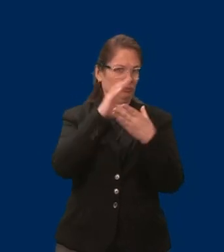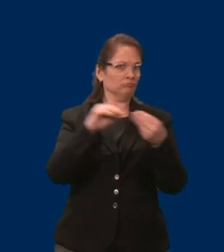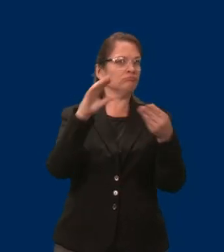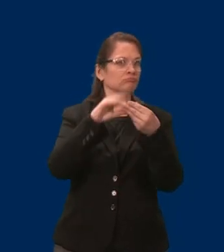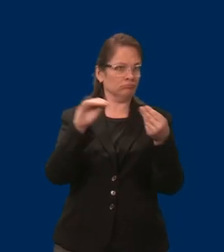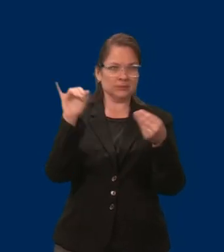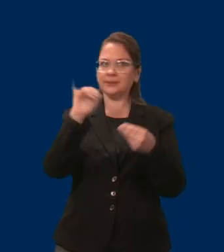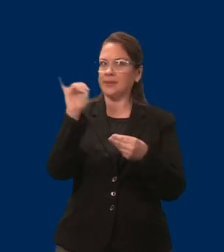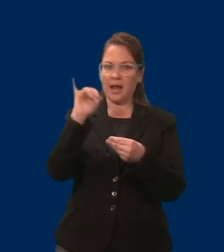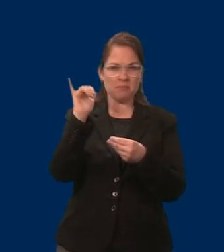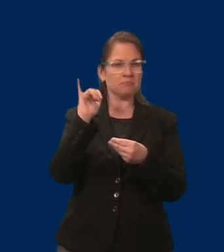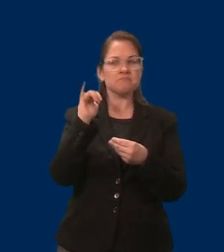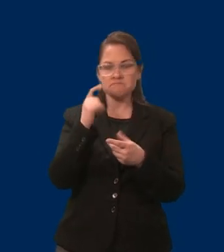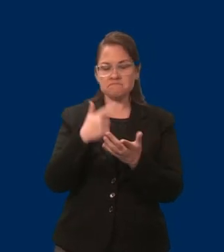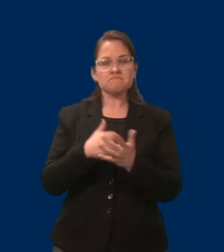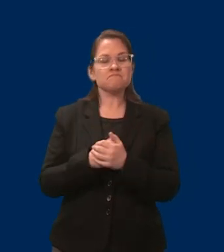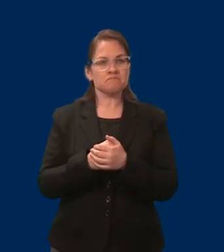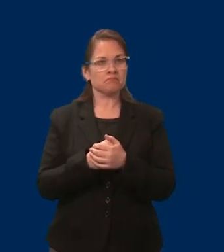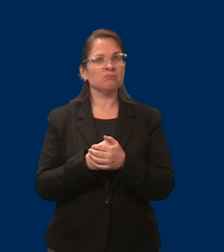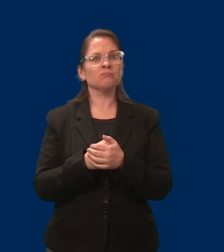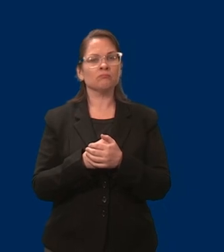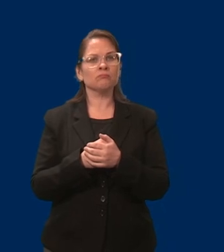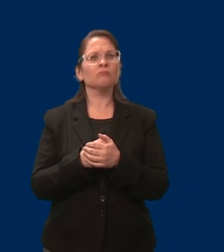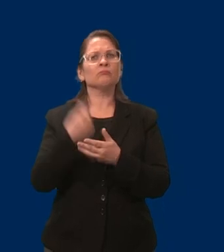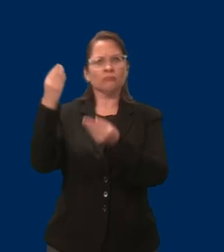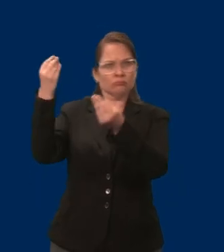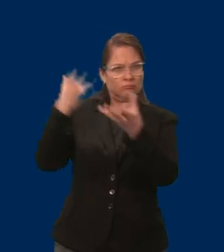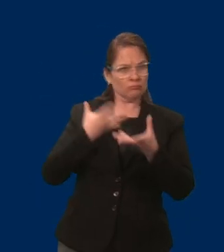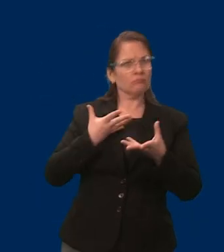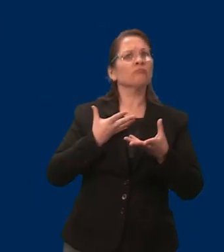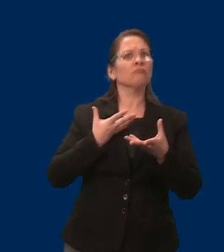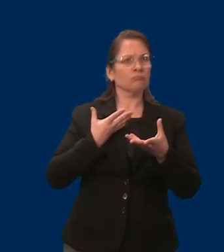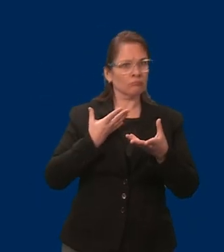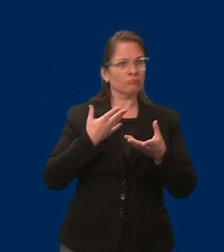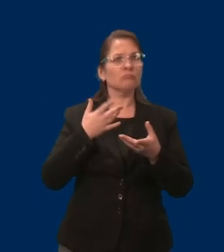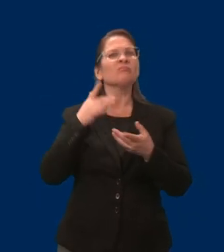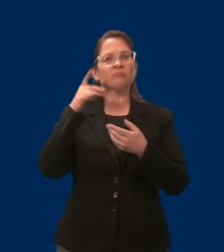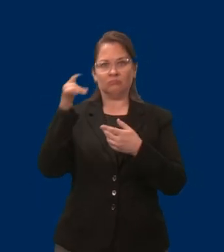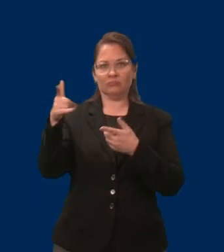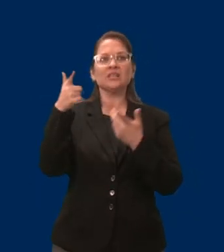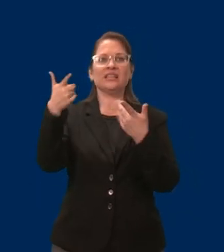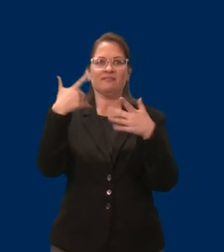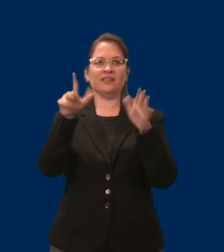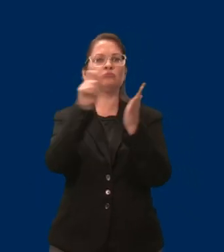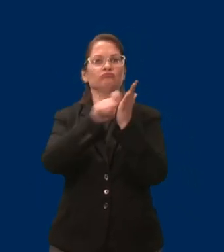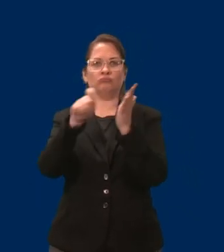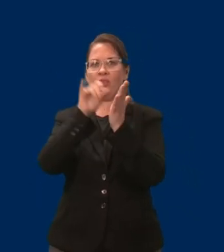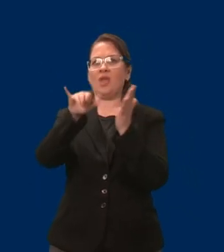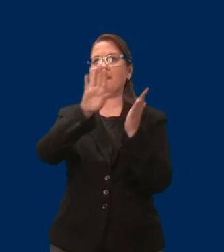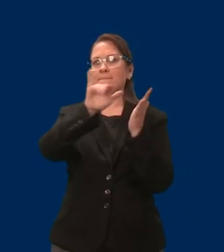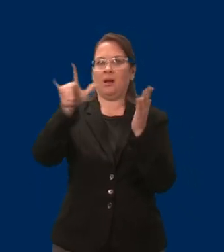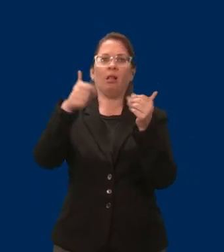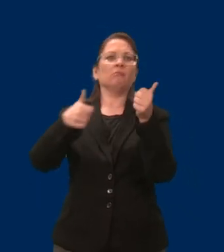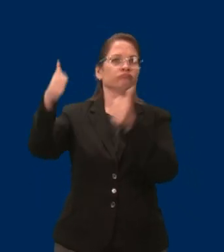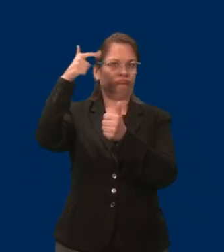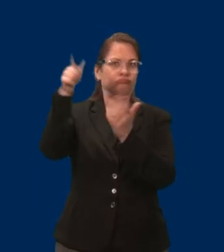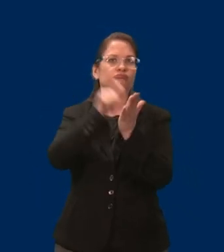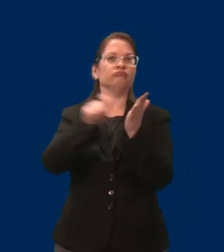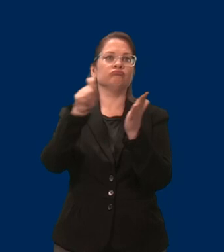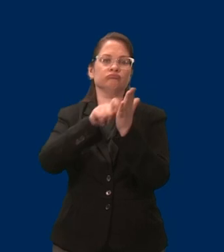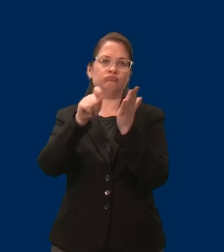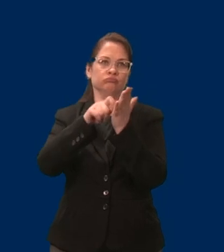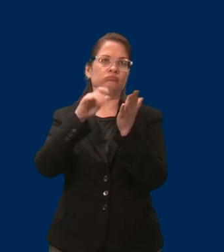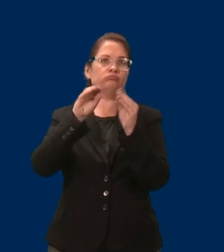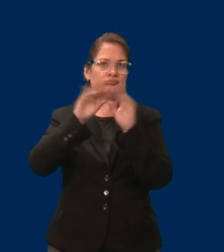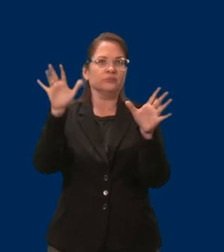ago. He was the chief author of a bill that was a workforce bill regarding caregiving support,